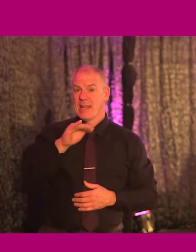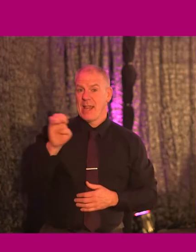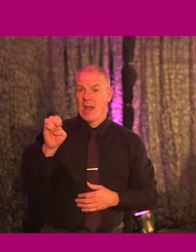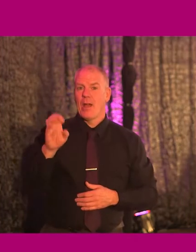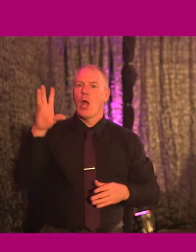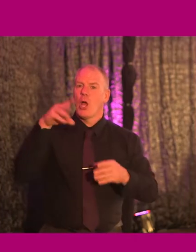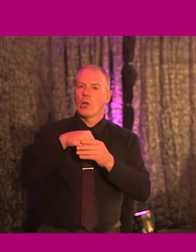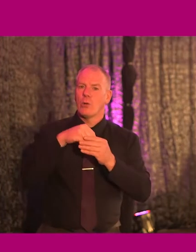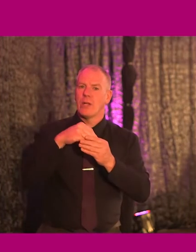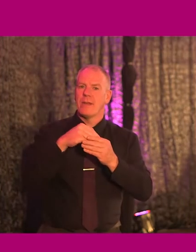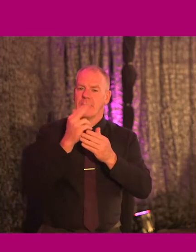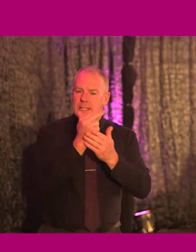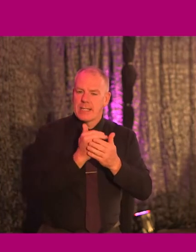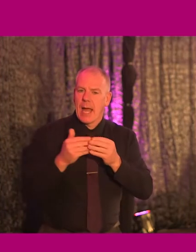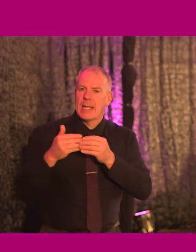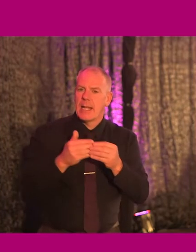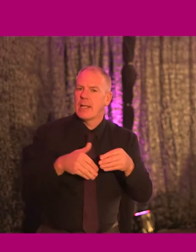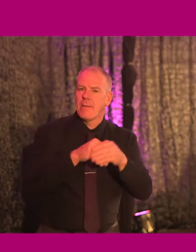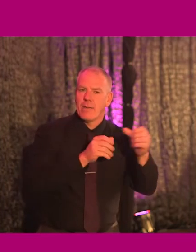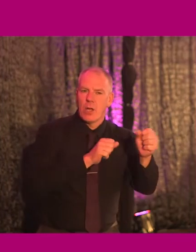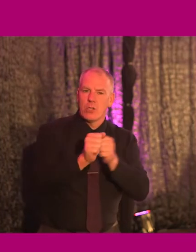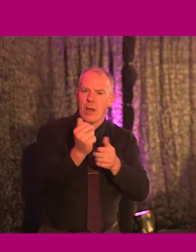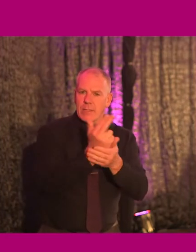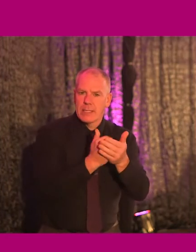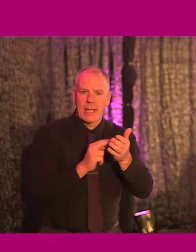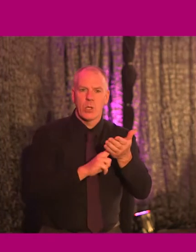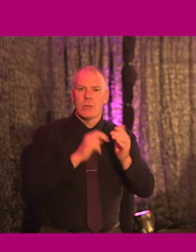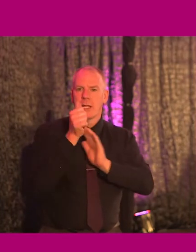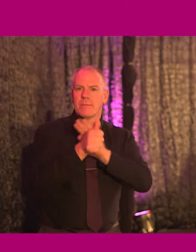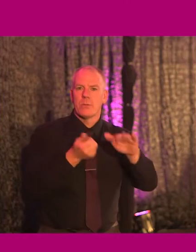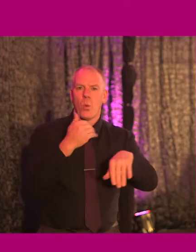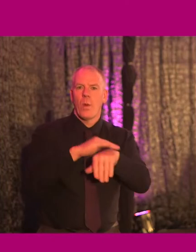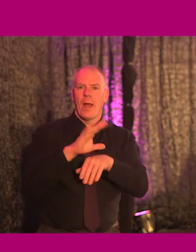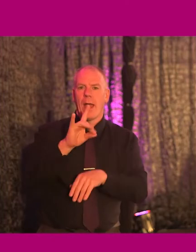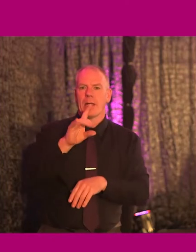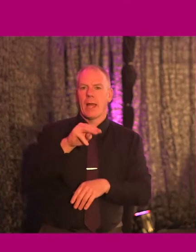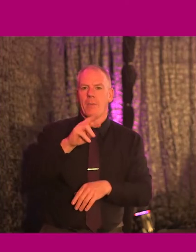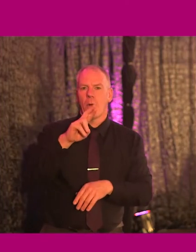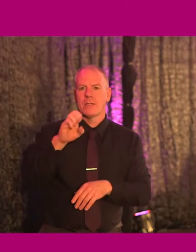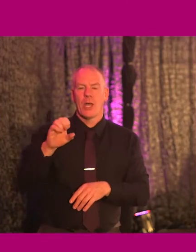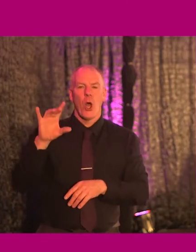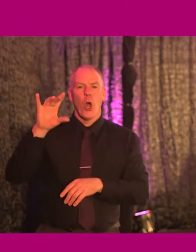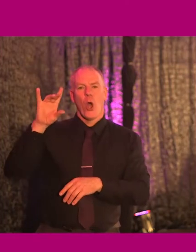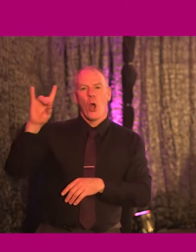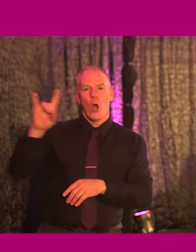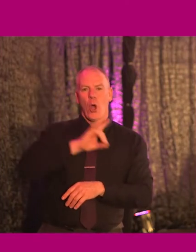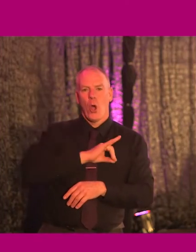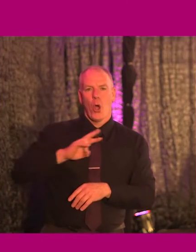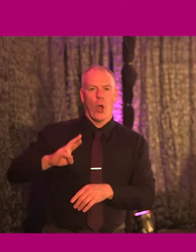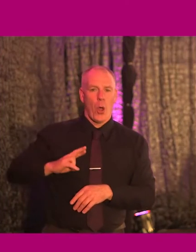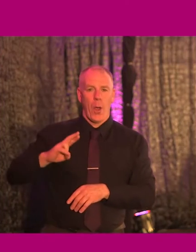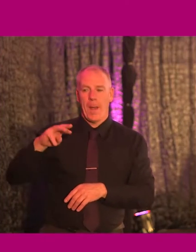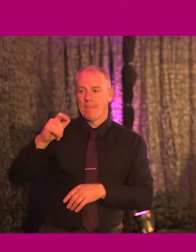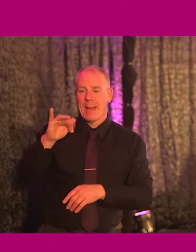Inclusive Design Lead within Service Design and User Experience at HMRC. That's Her Majesty's Revenue Commissioners, for those of you who don't know.